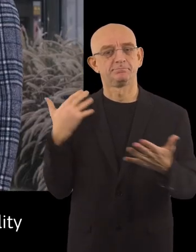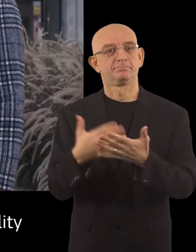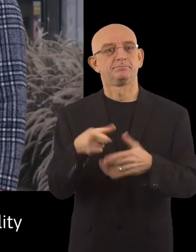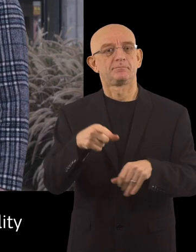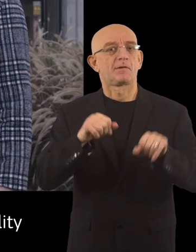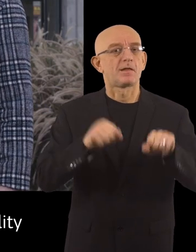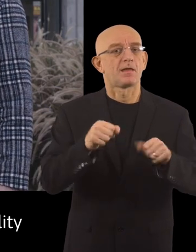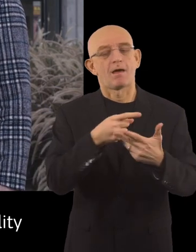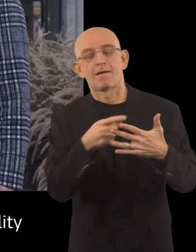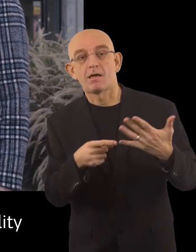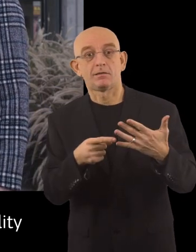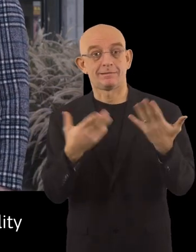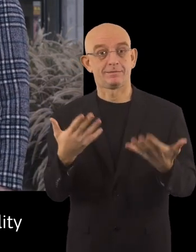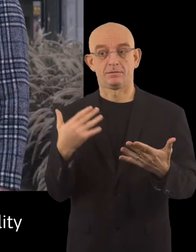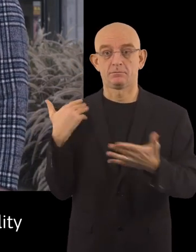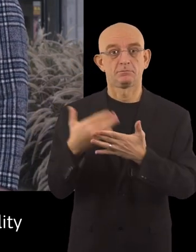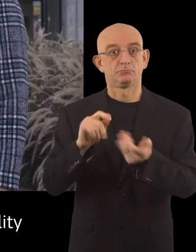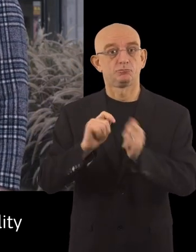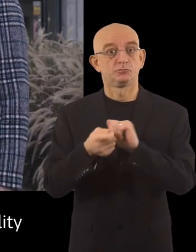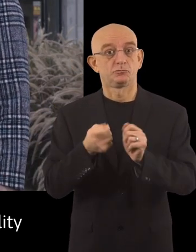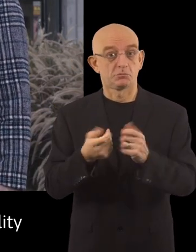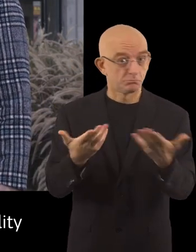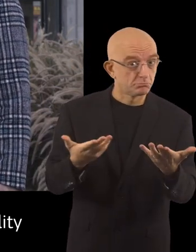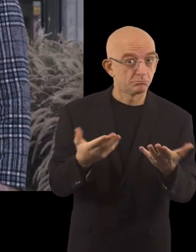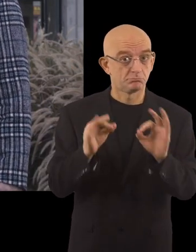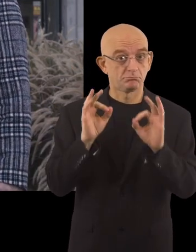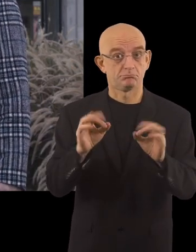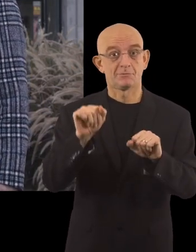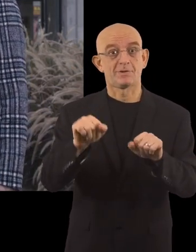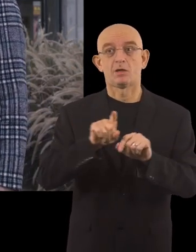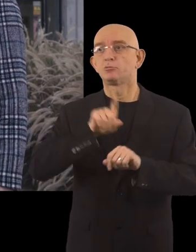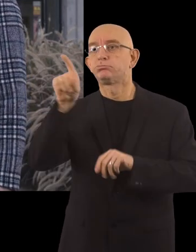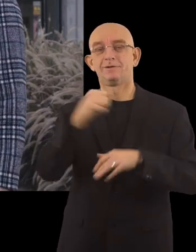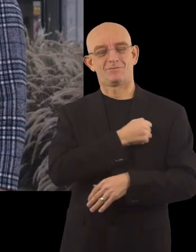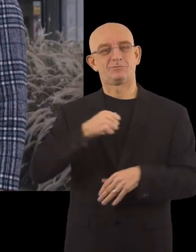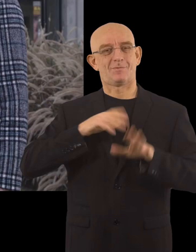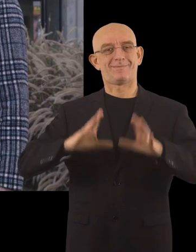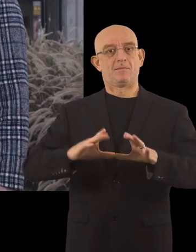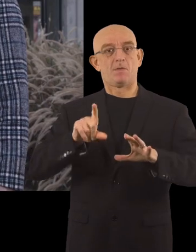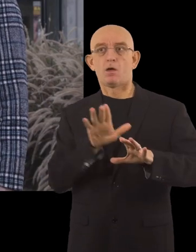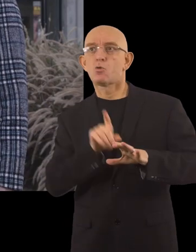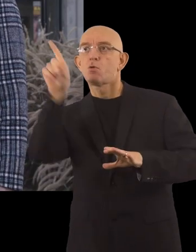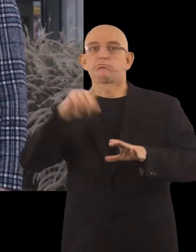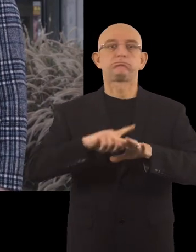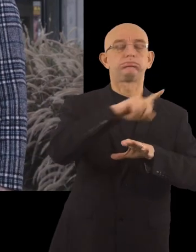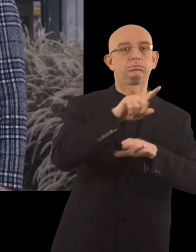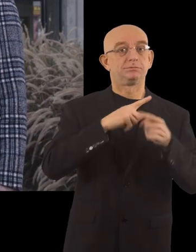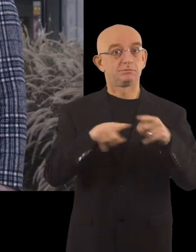How have the changes affected your ability to travel away from Warsaw?